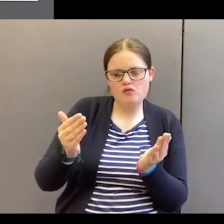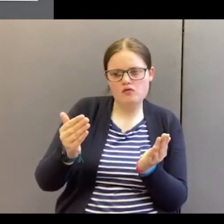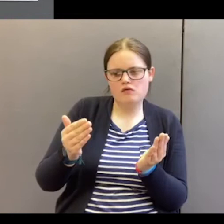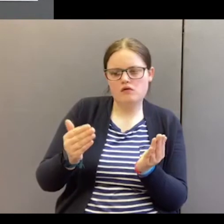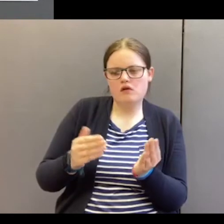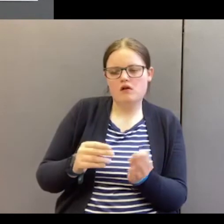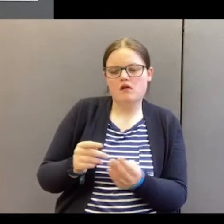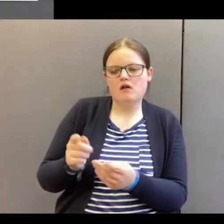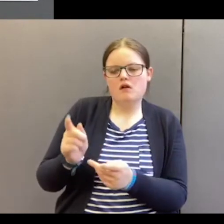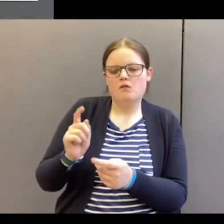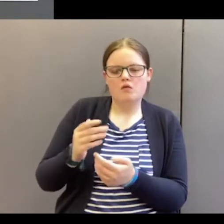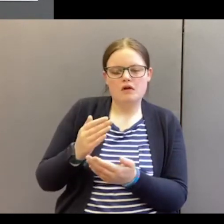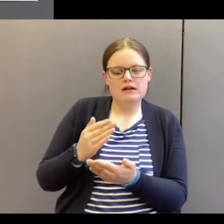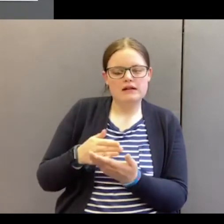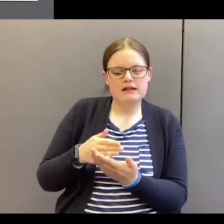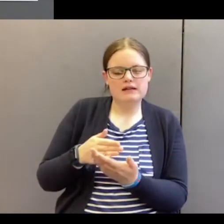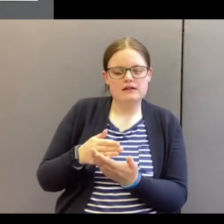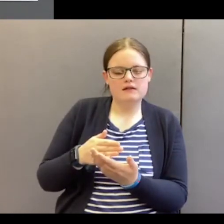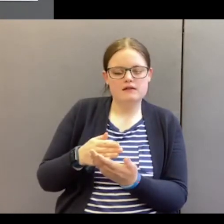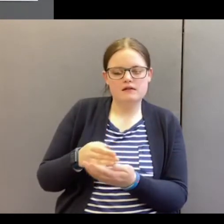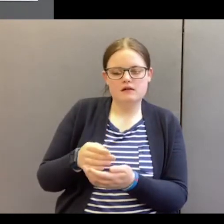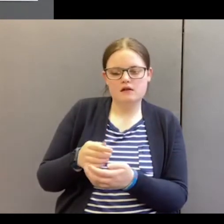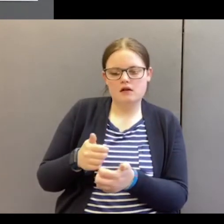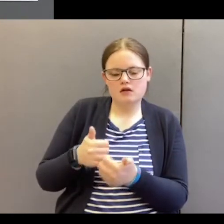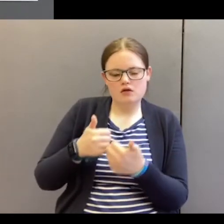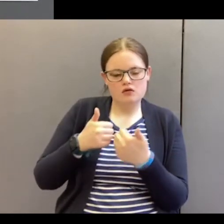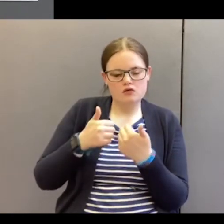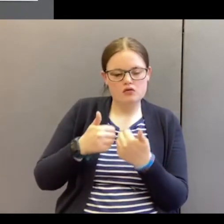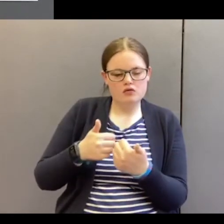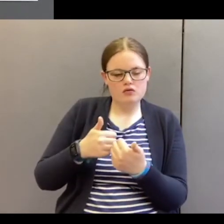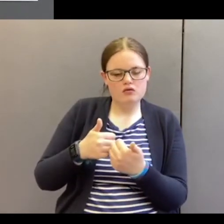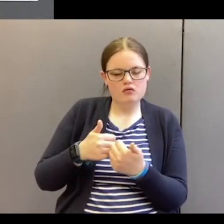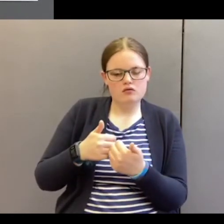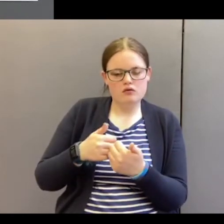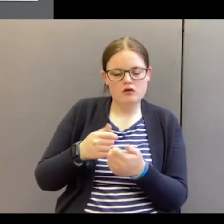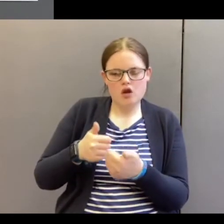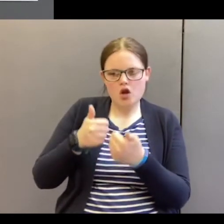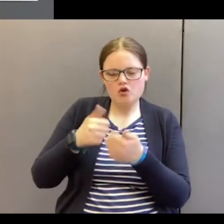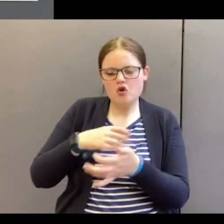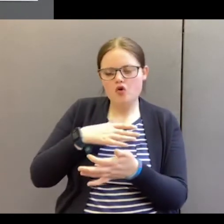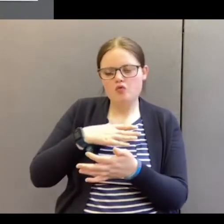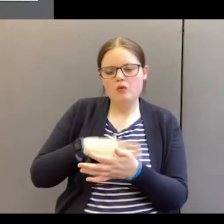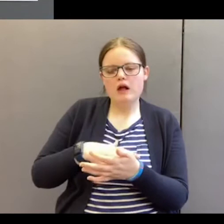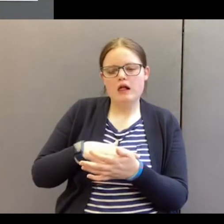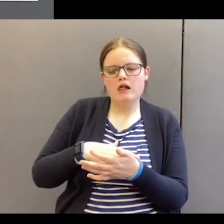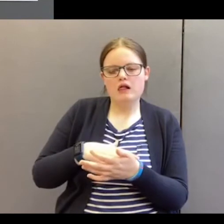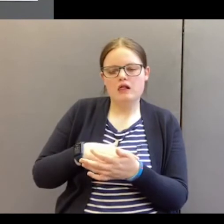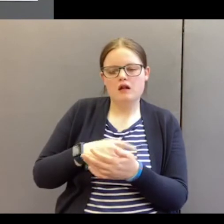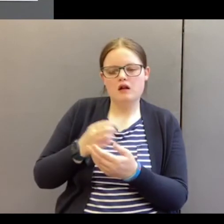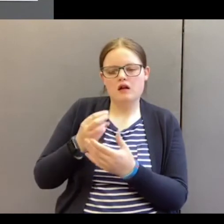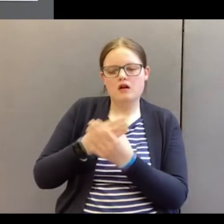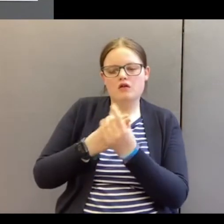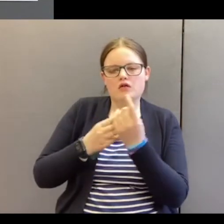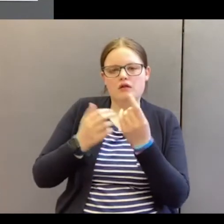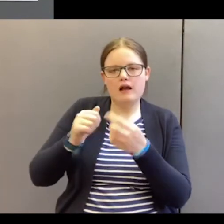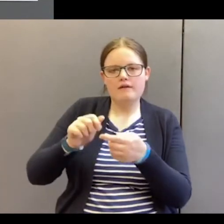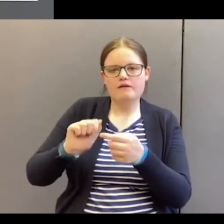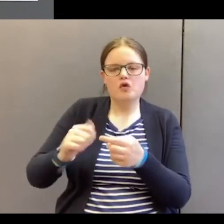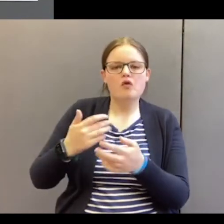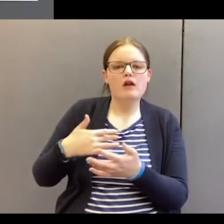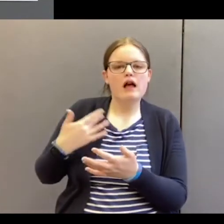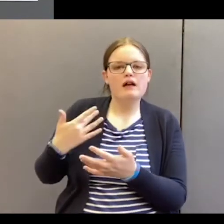is that good, the good will that God has for your life.